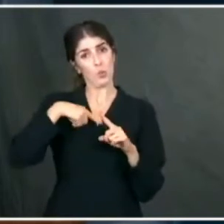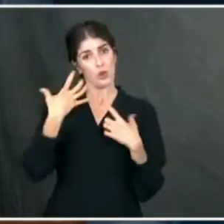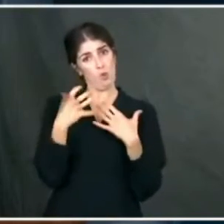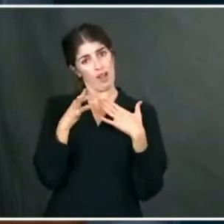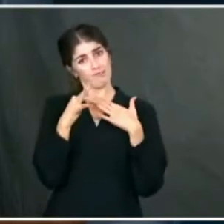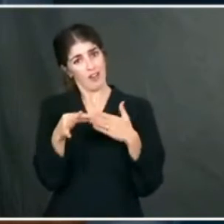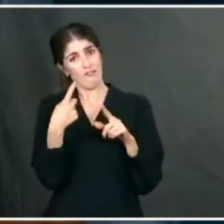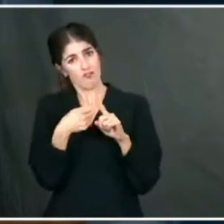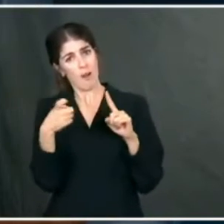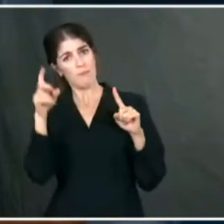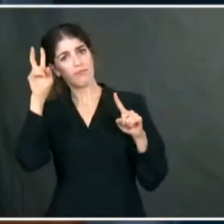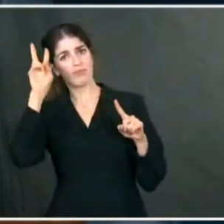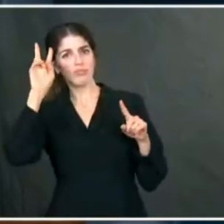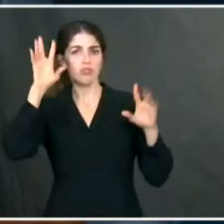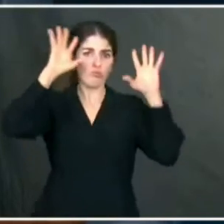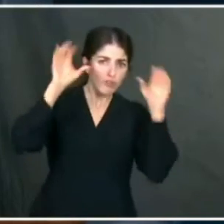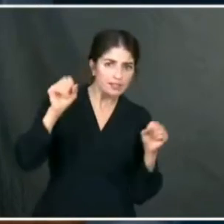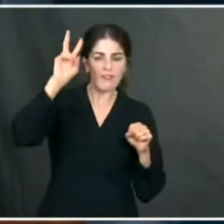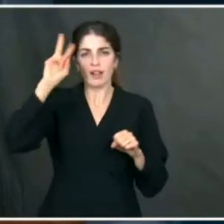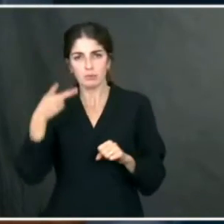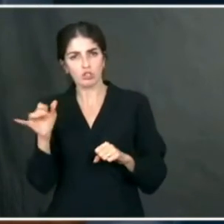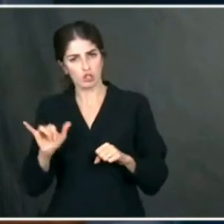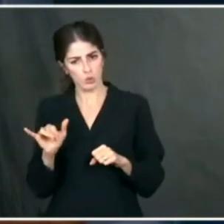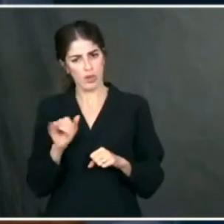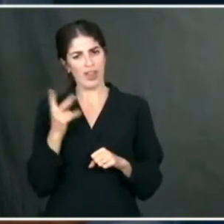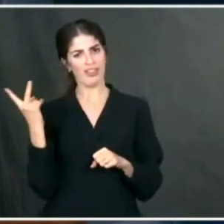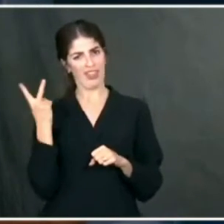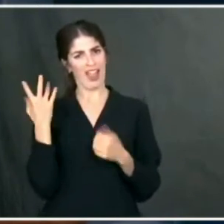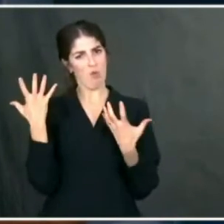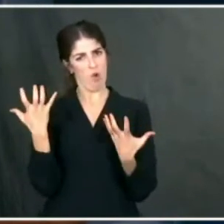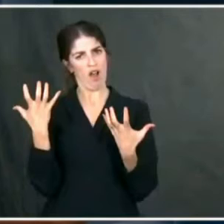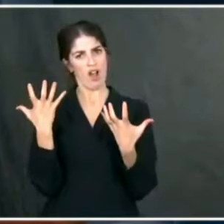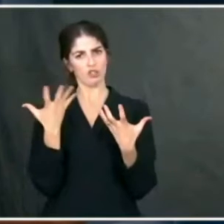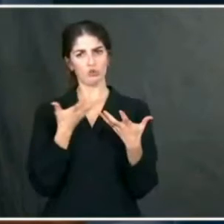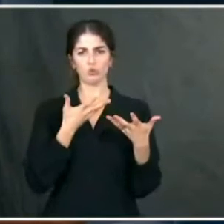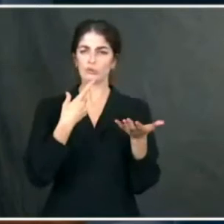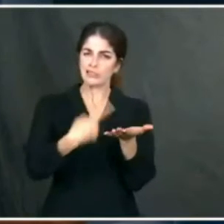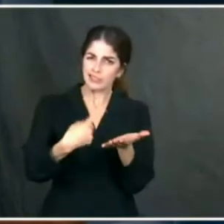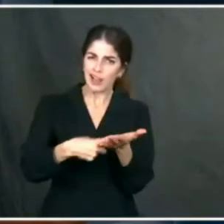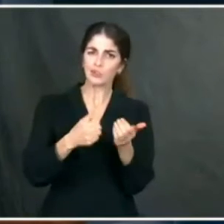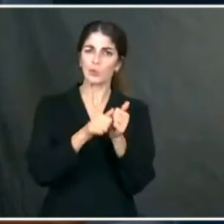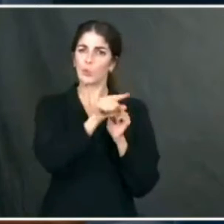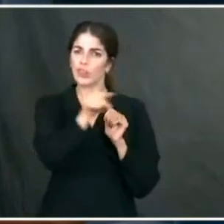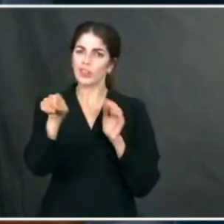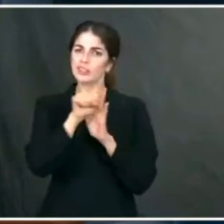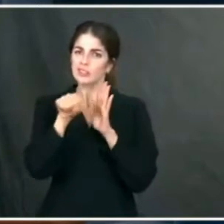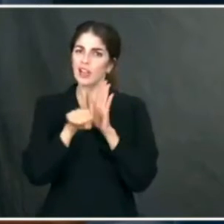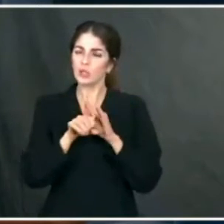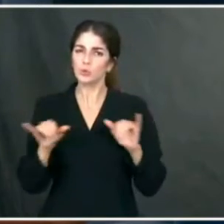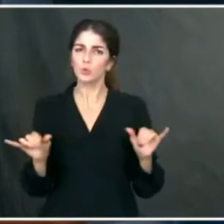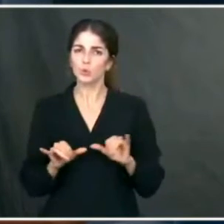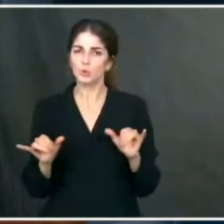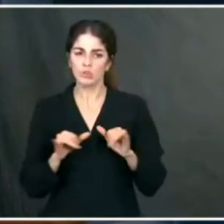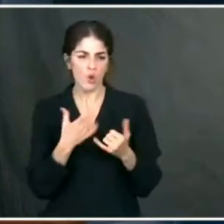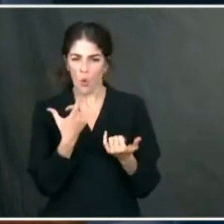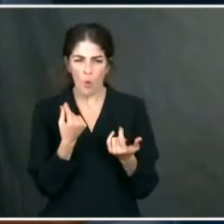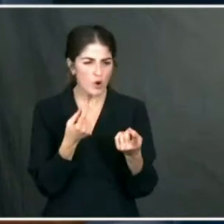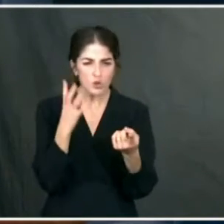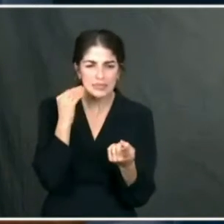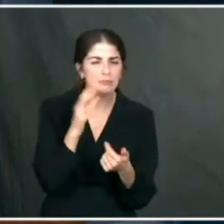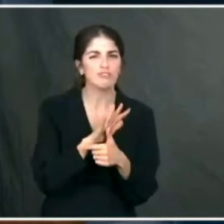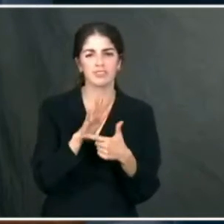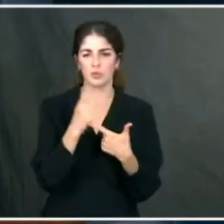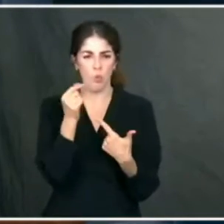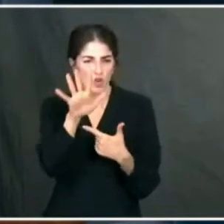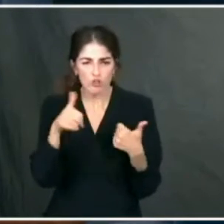want to have that conversation with states and local officials on what they're experiencing, what they see the challenges as